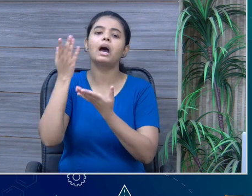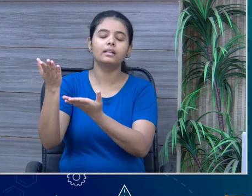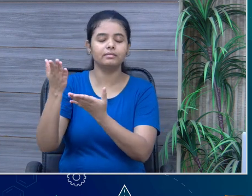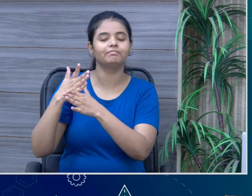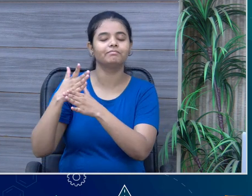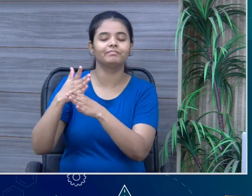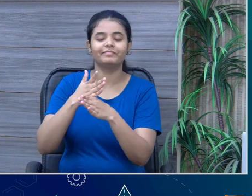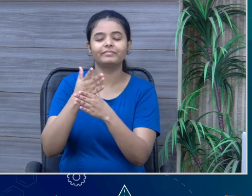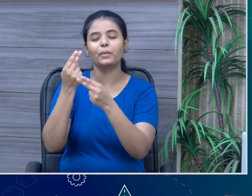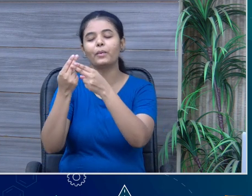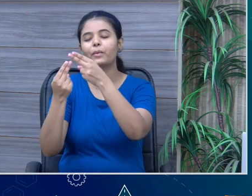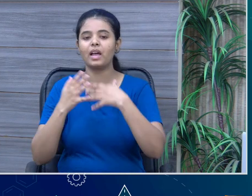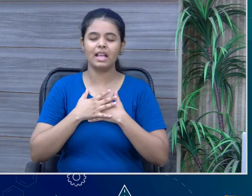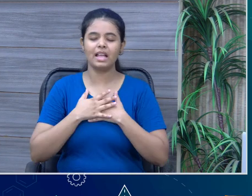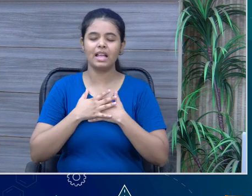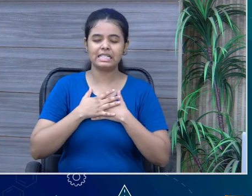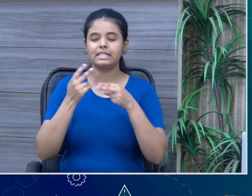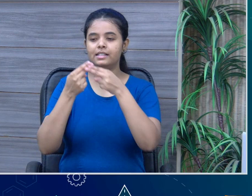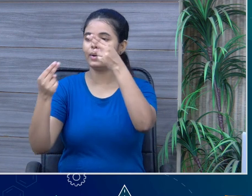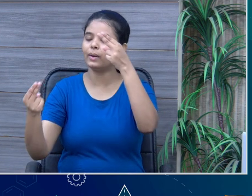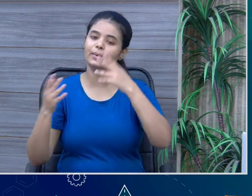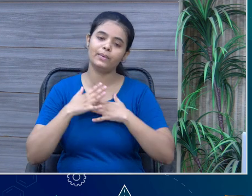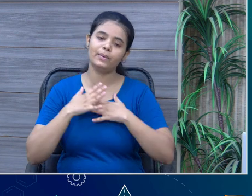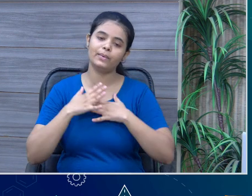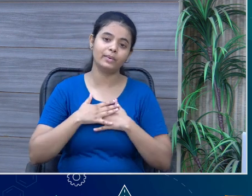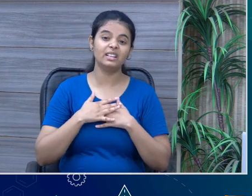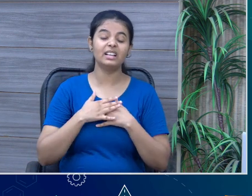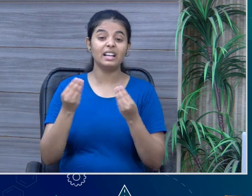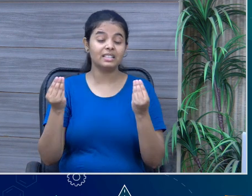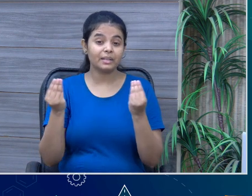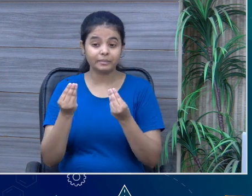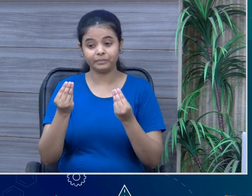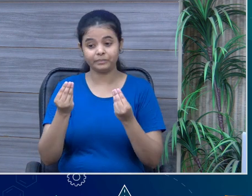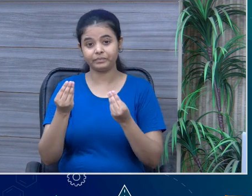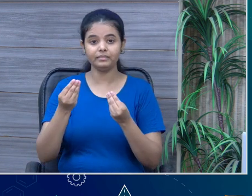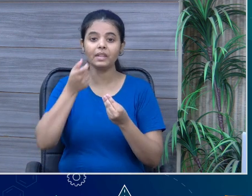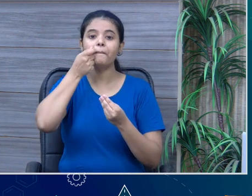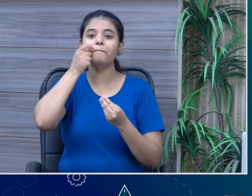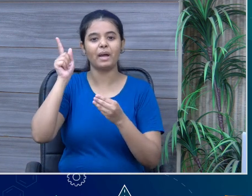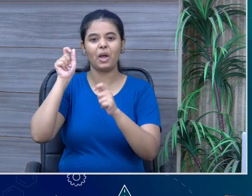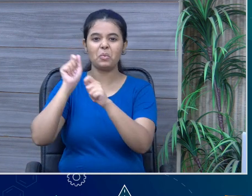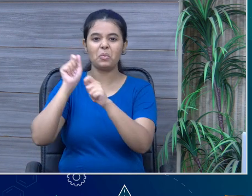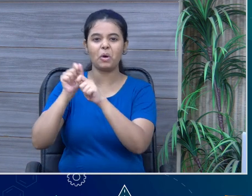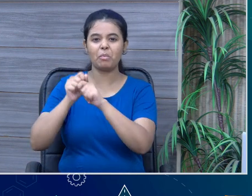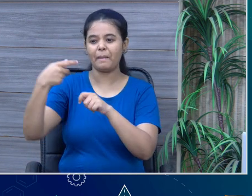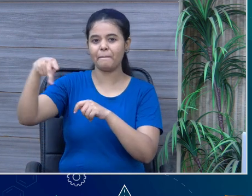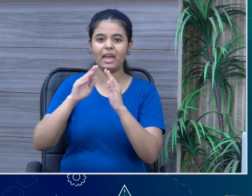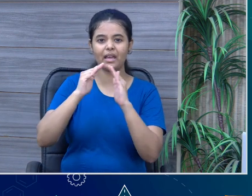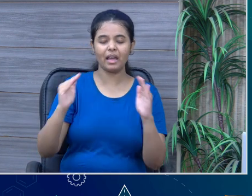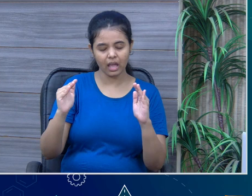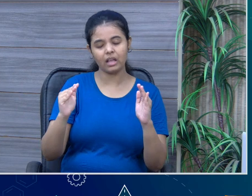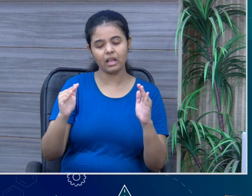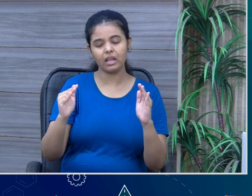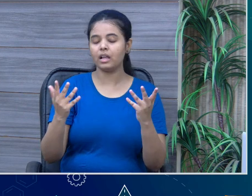share it with their parents. But yes, most of the mothers, if they are not working, their fathers, they will come back home and then only they will be able to see.